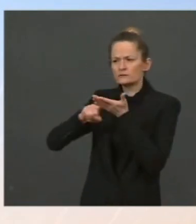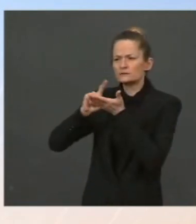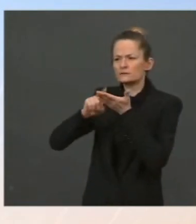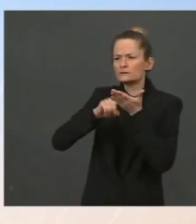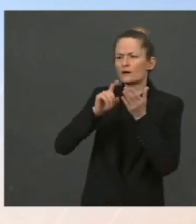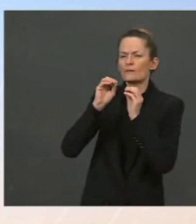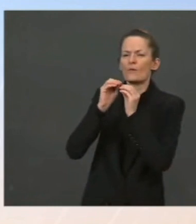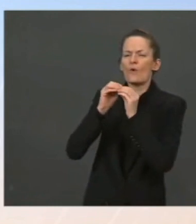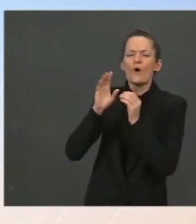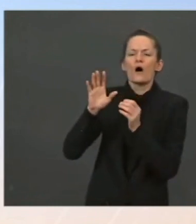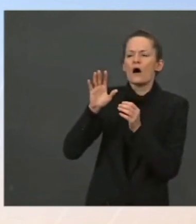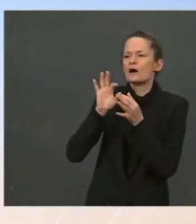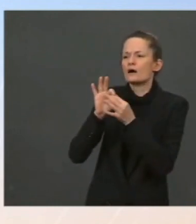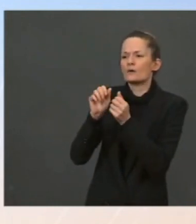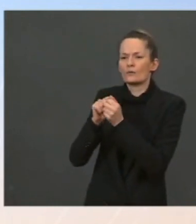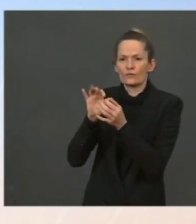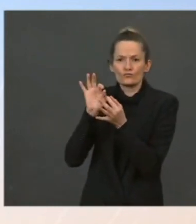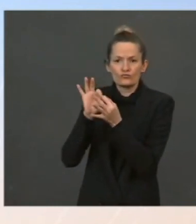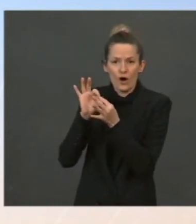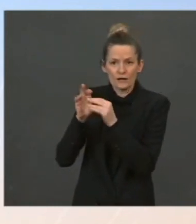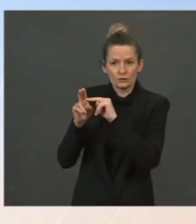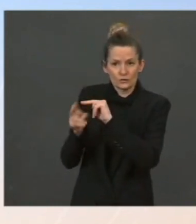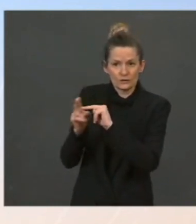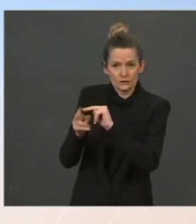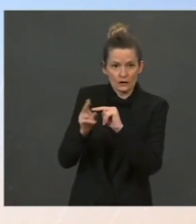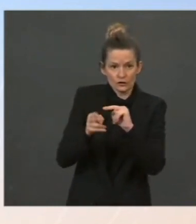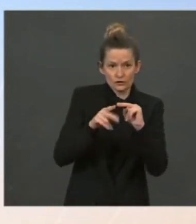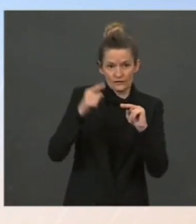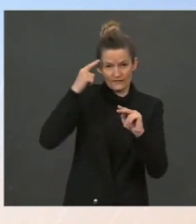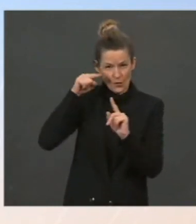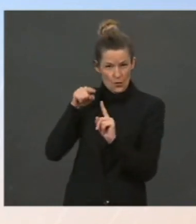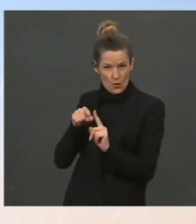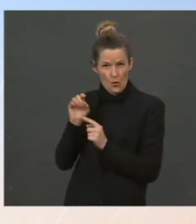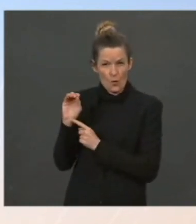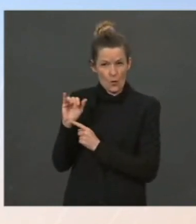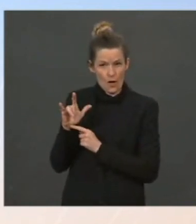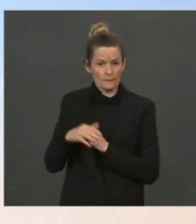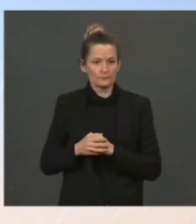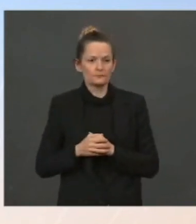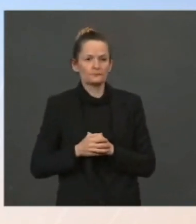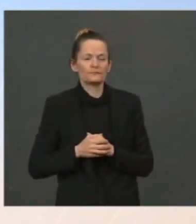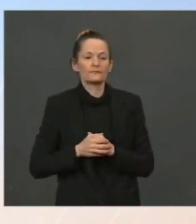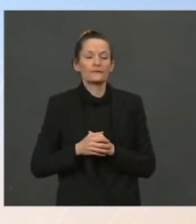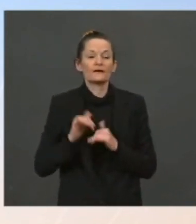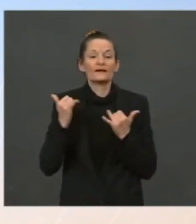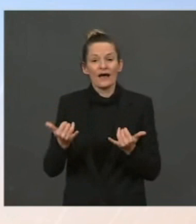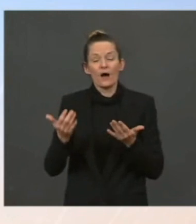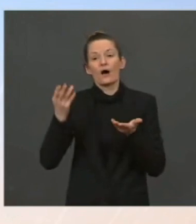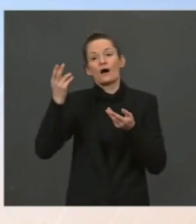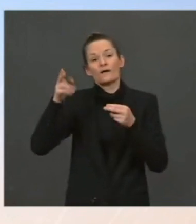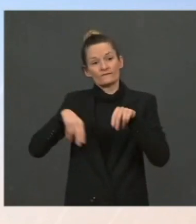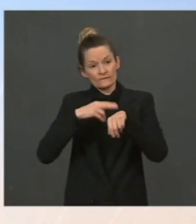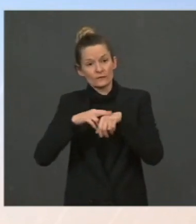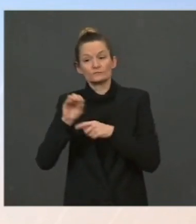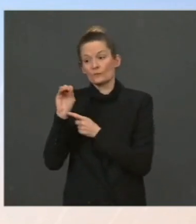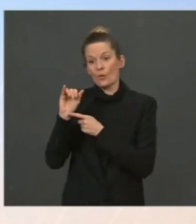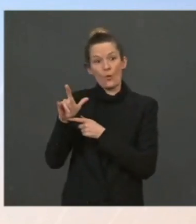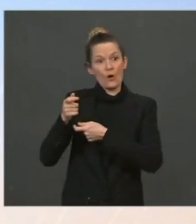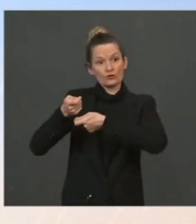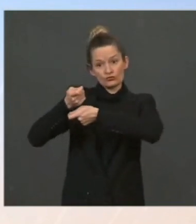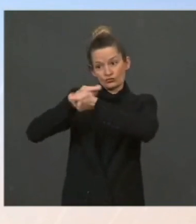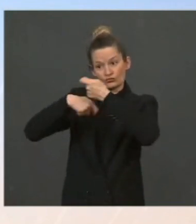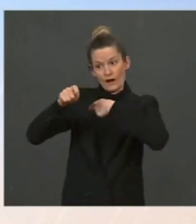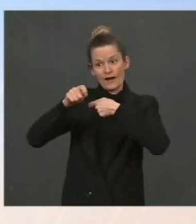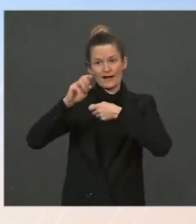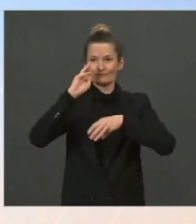traded on a global market, and the more countries that can join us, the more the impact will be. In